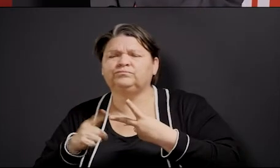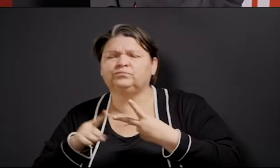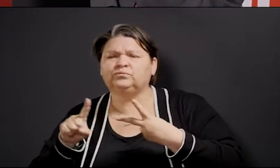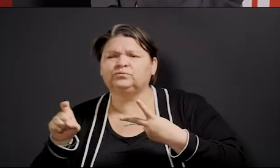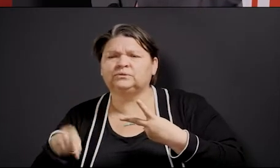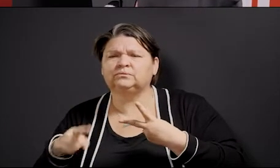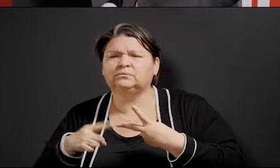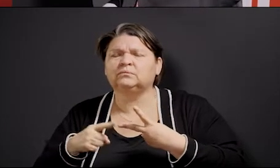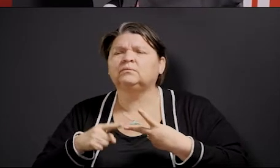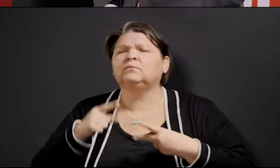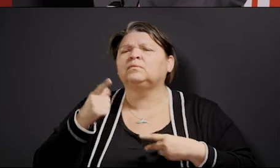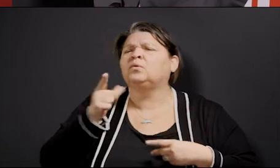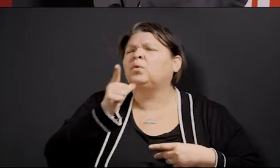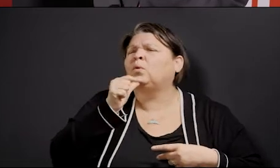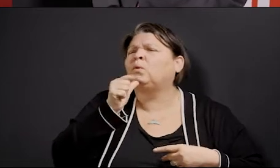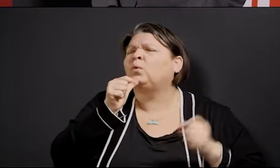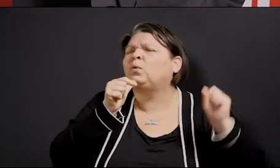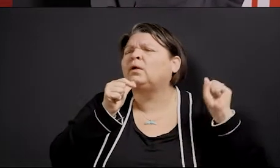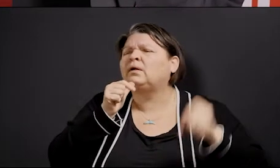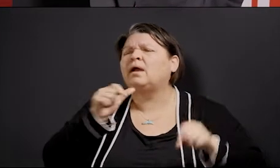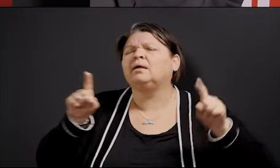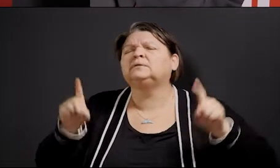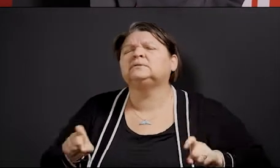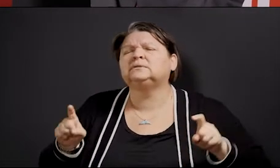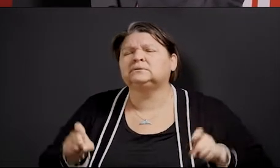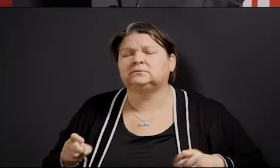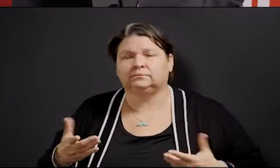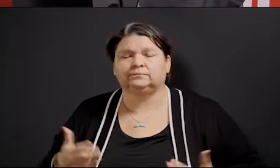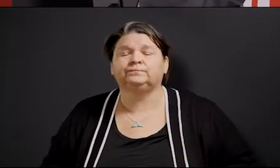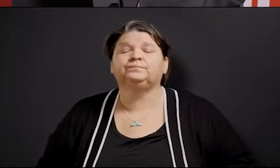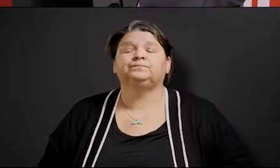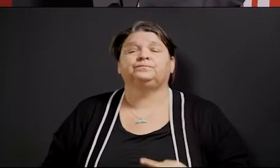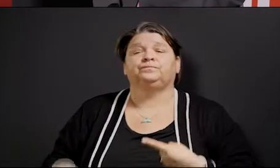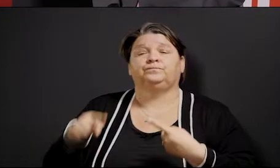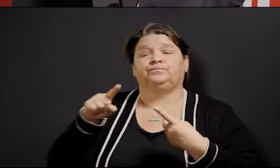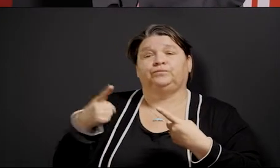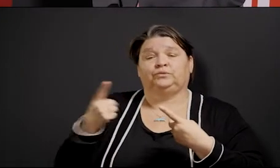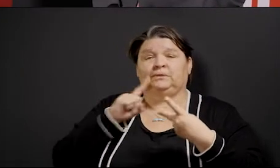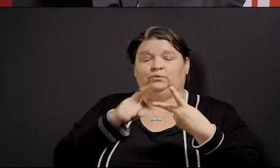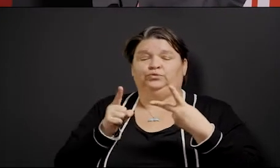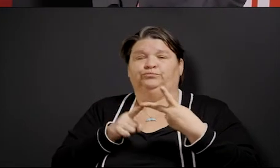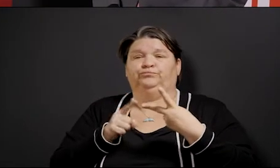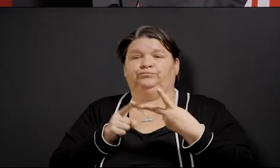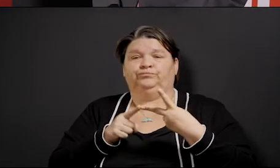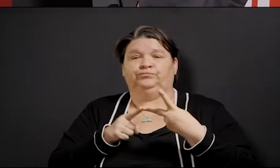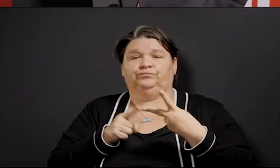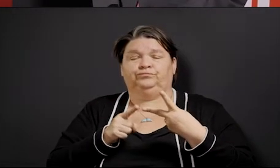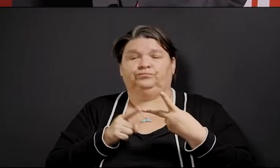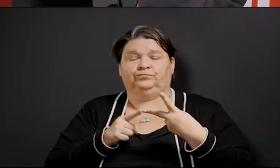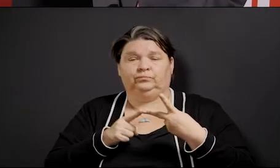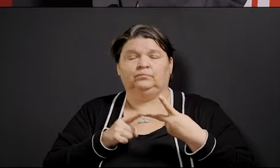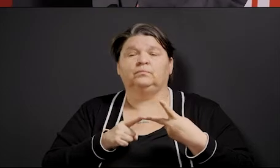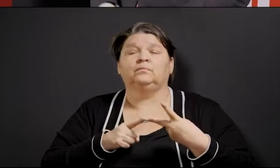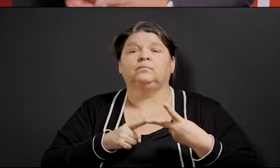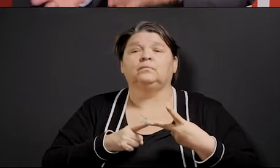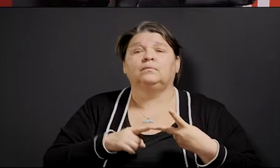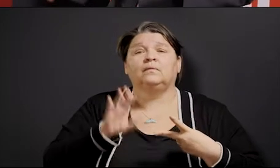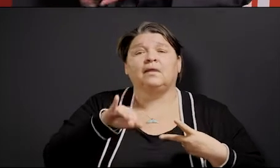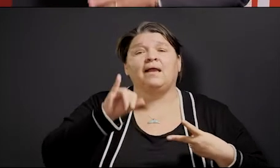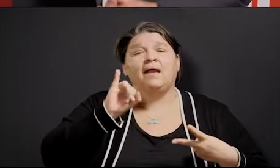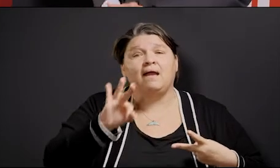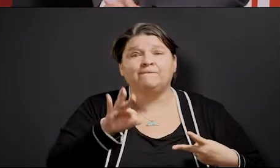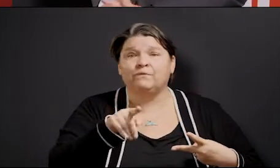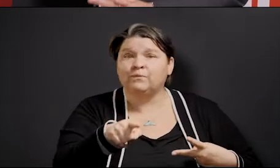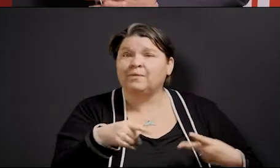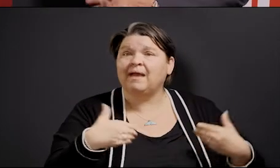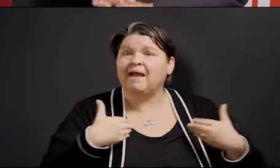who can be tested? I'm going to answer the second one first. Okay. We really need to test symptomatic people. You need